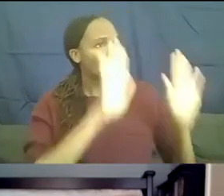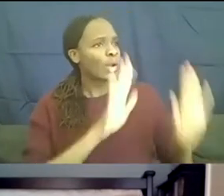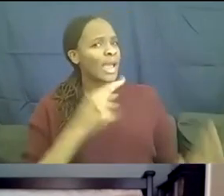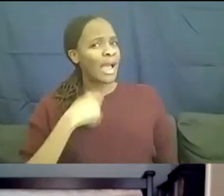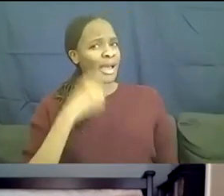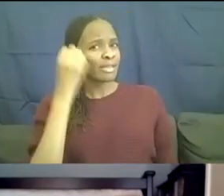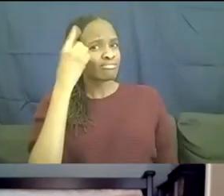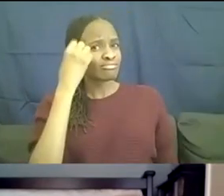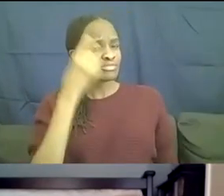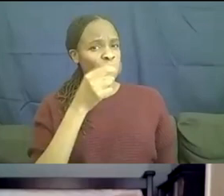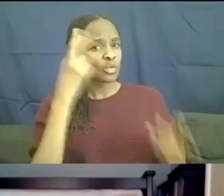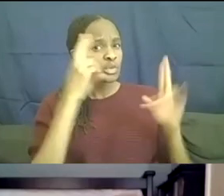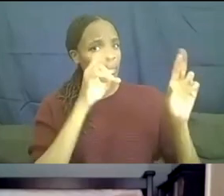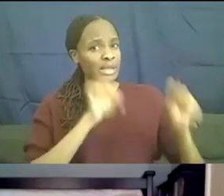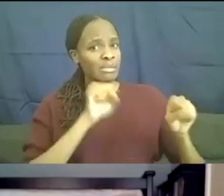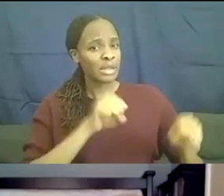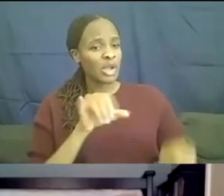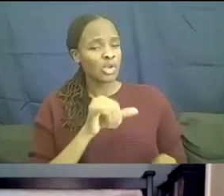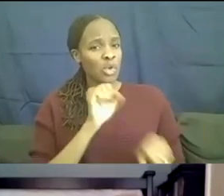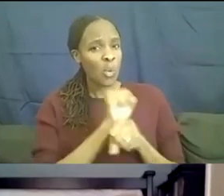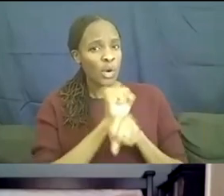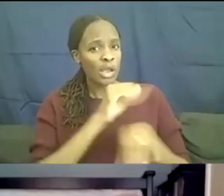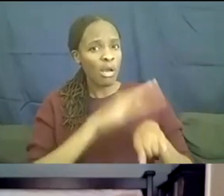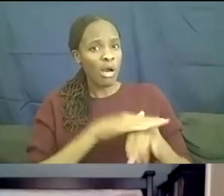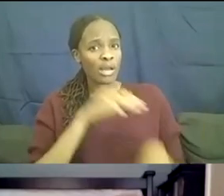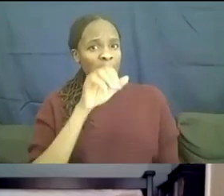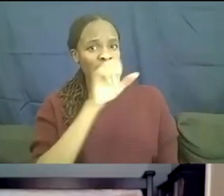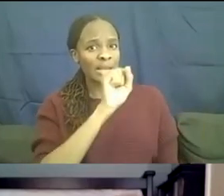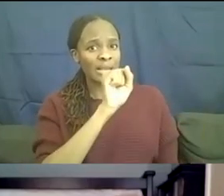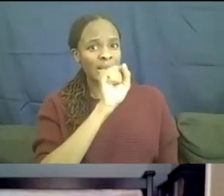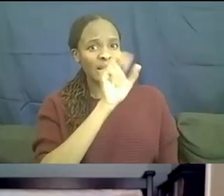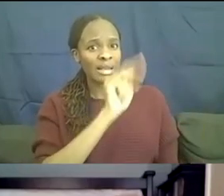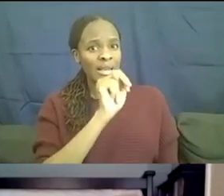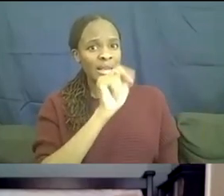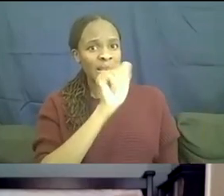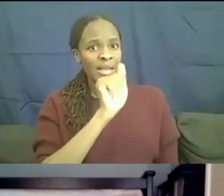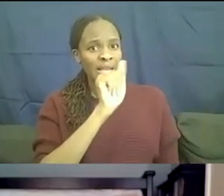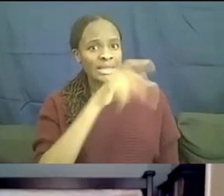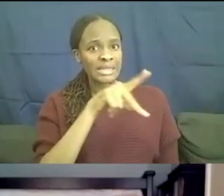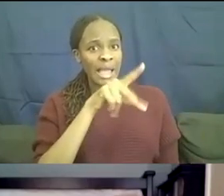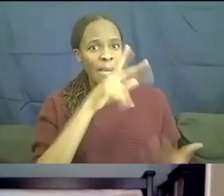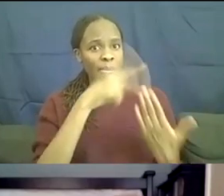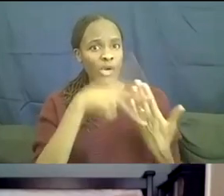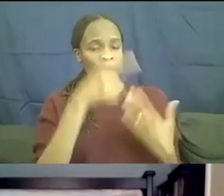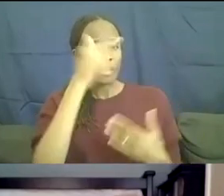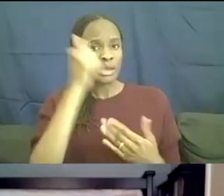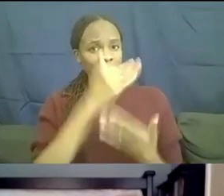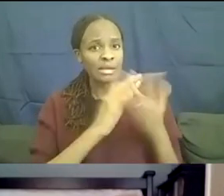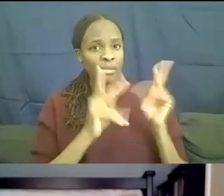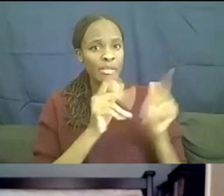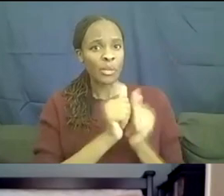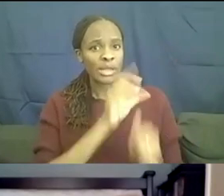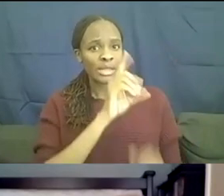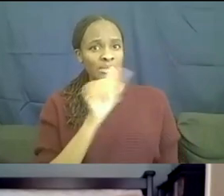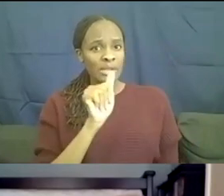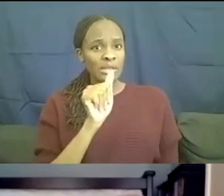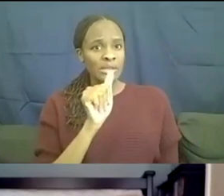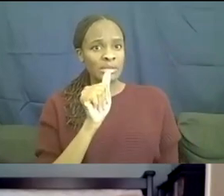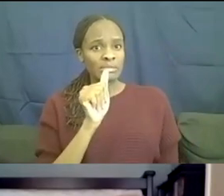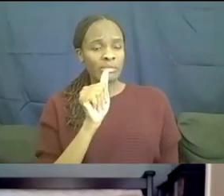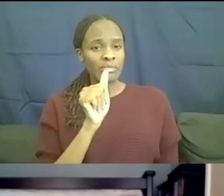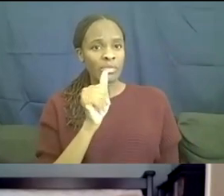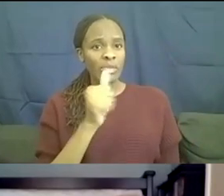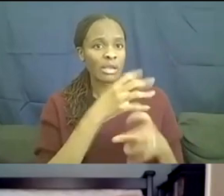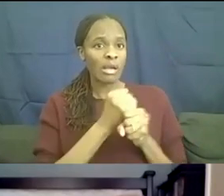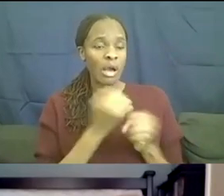has also been working on the SNAP program because some people with disabilities, you know, receive what used to